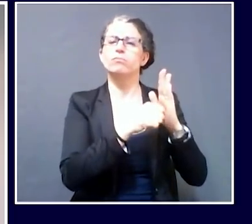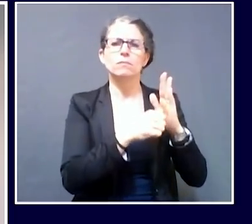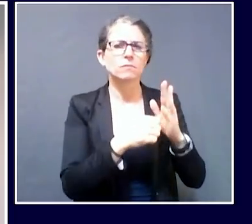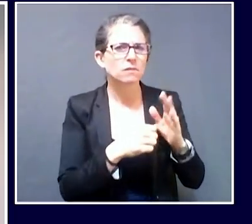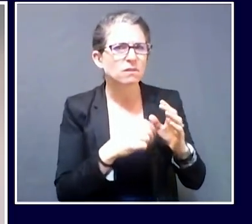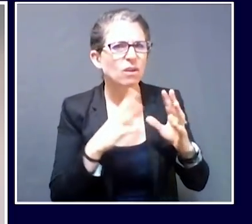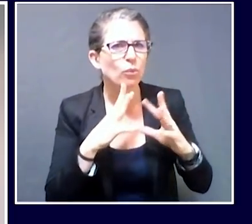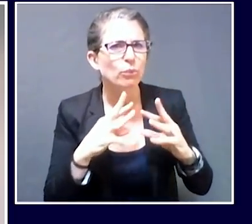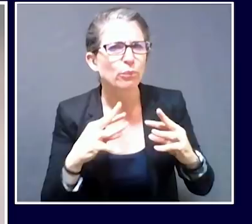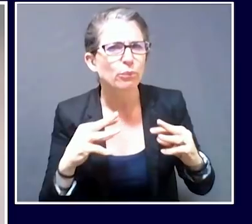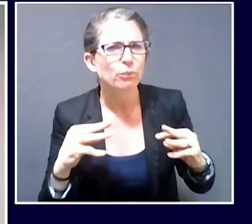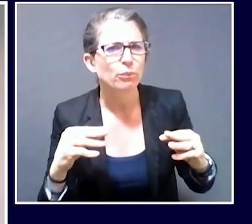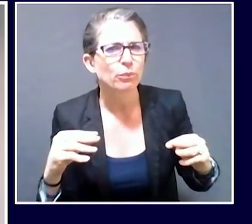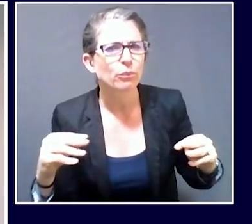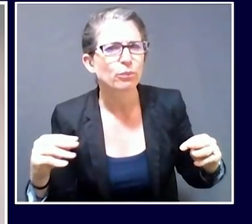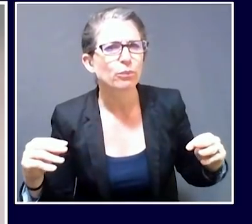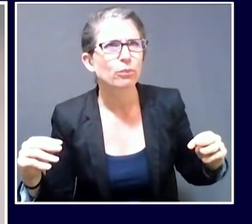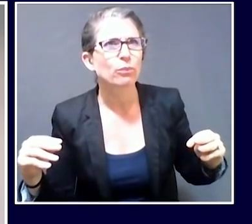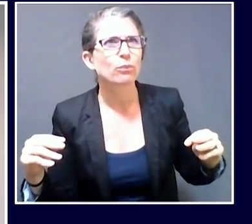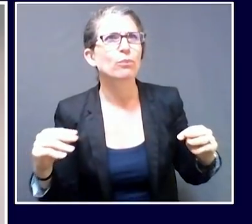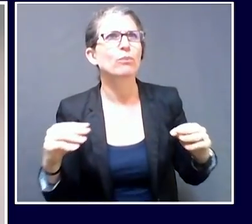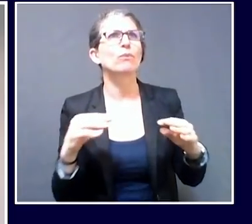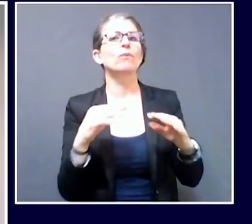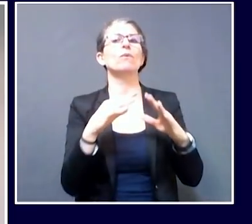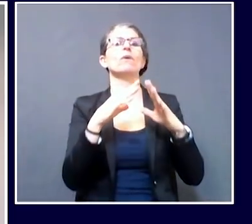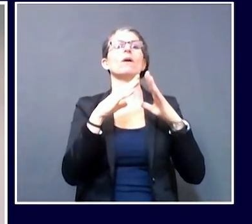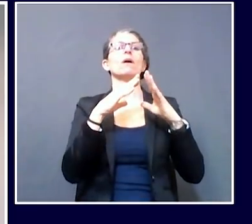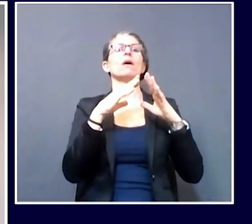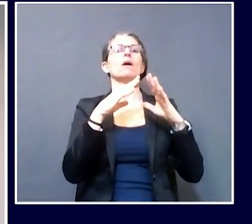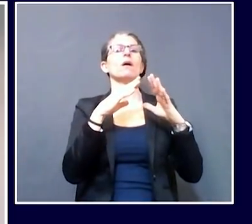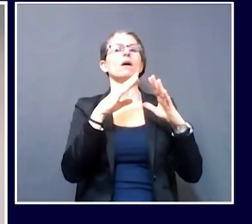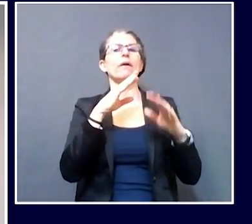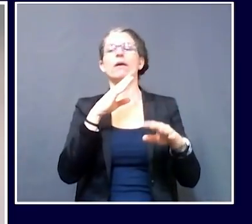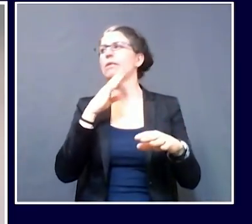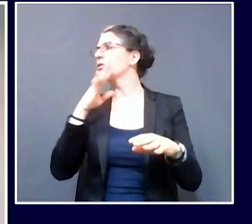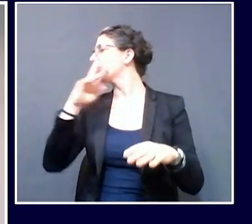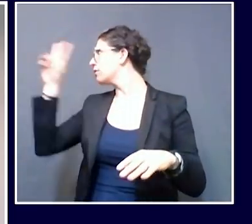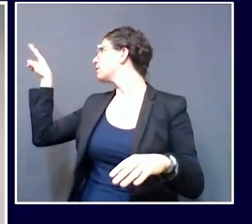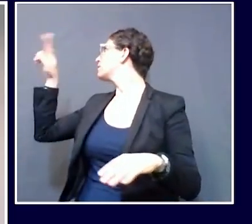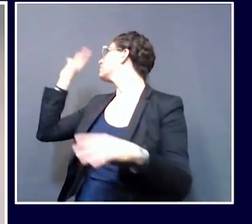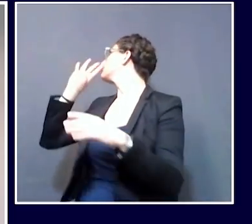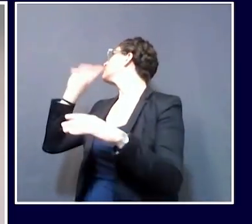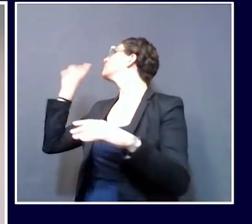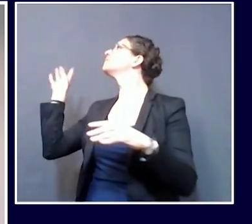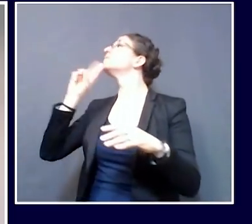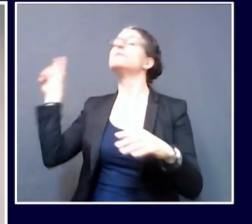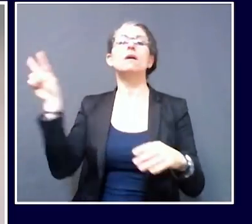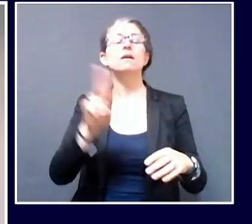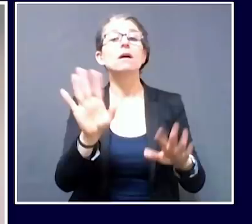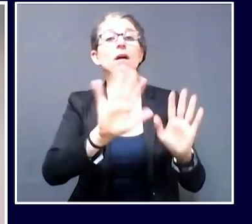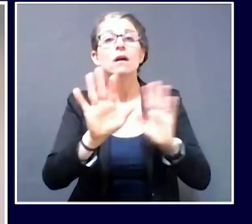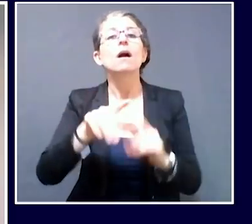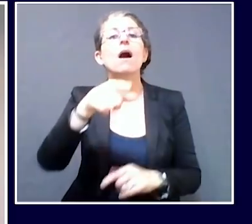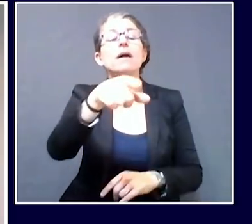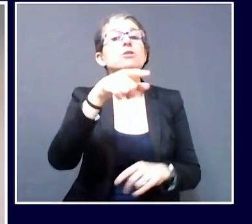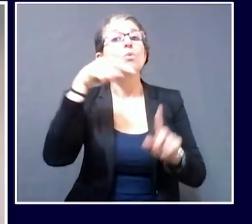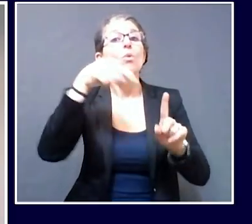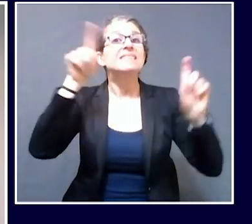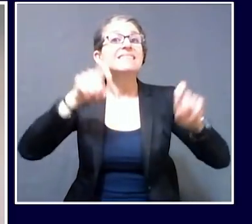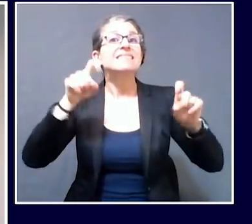season. Are we really going to have enough robust testing readily available